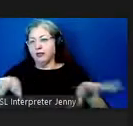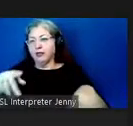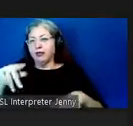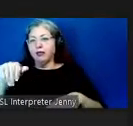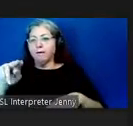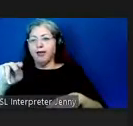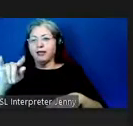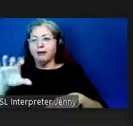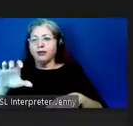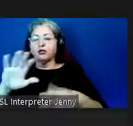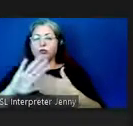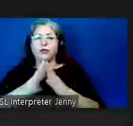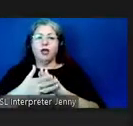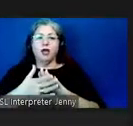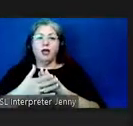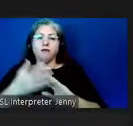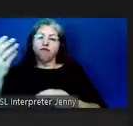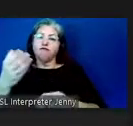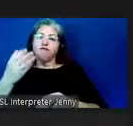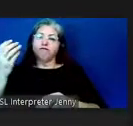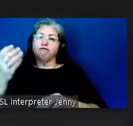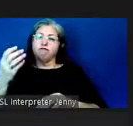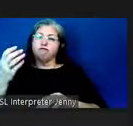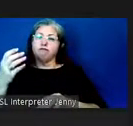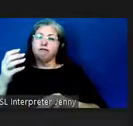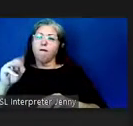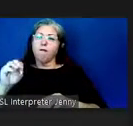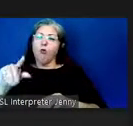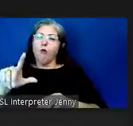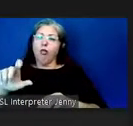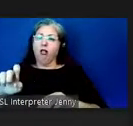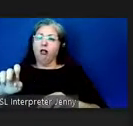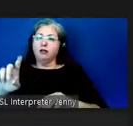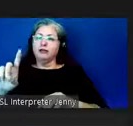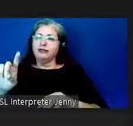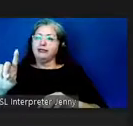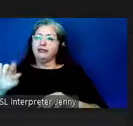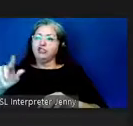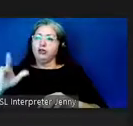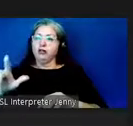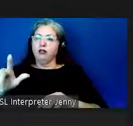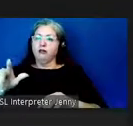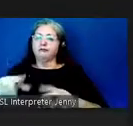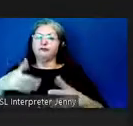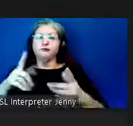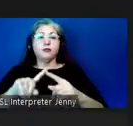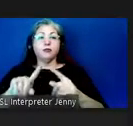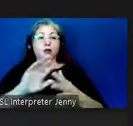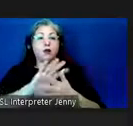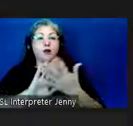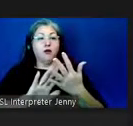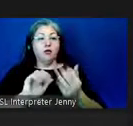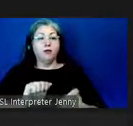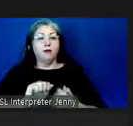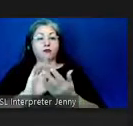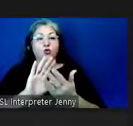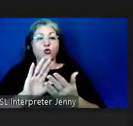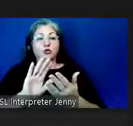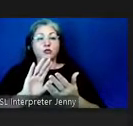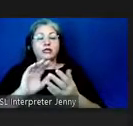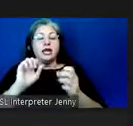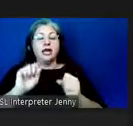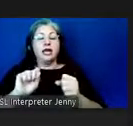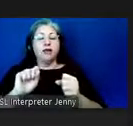mobile digital medium amidst all of the approaches um that we can